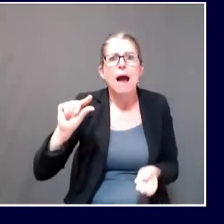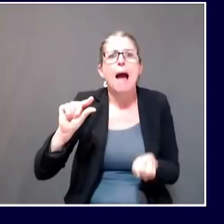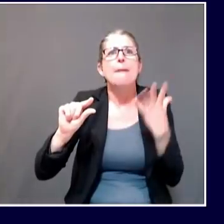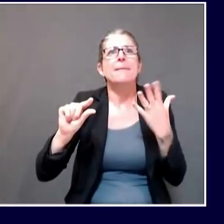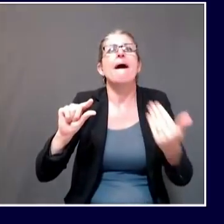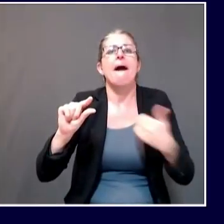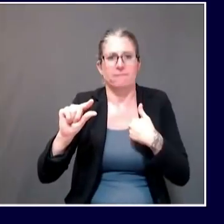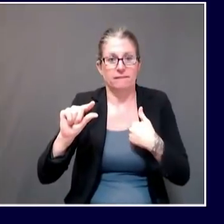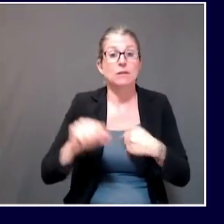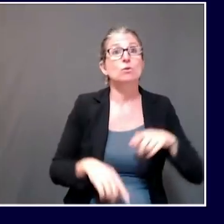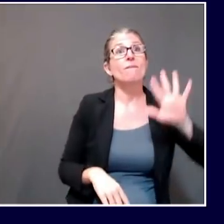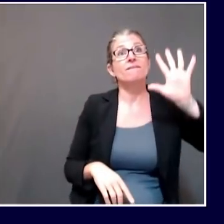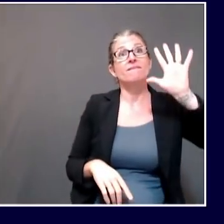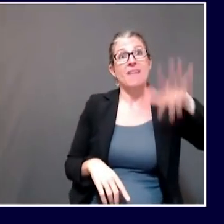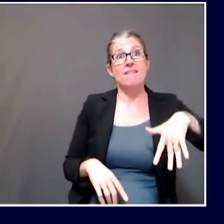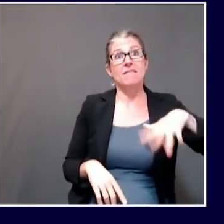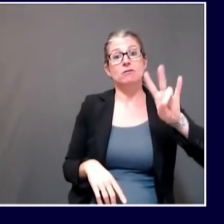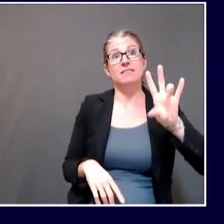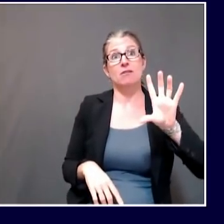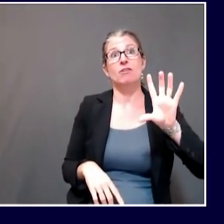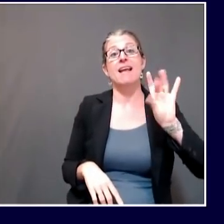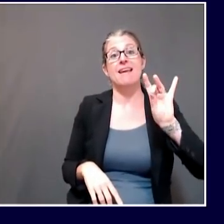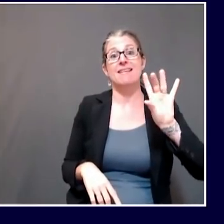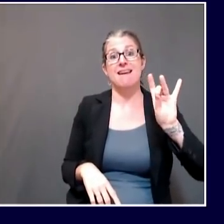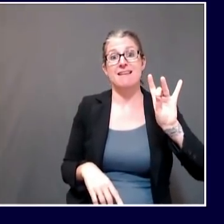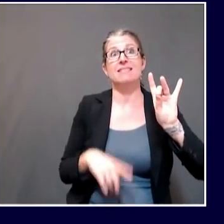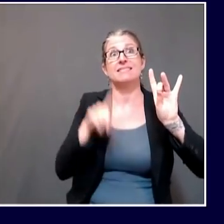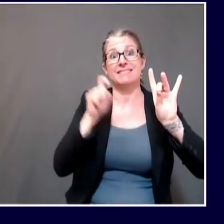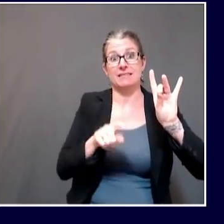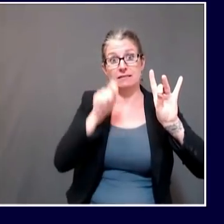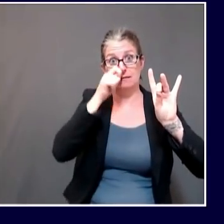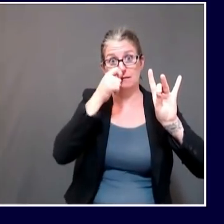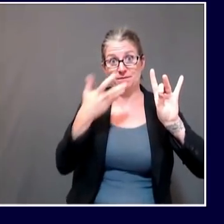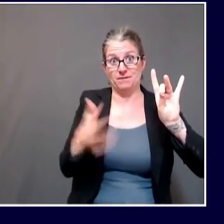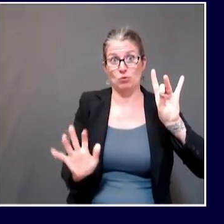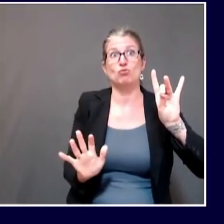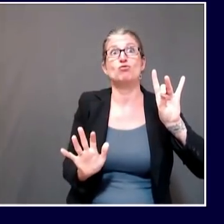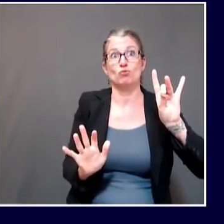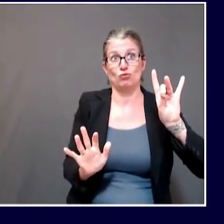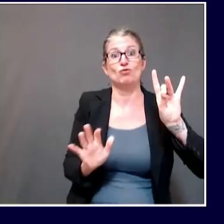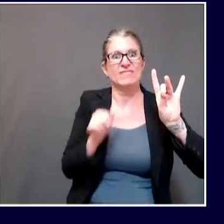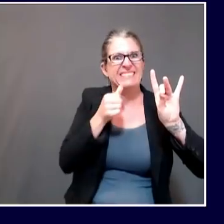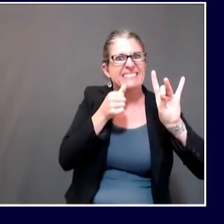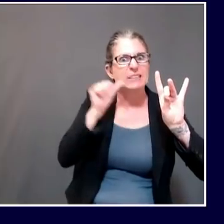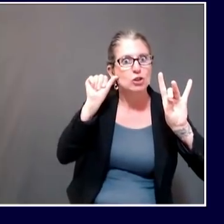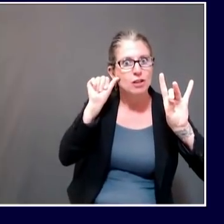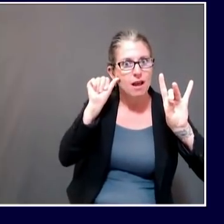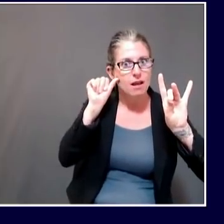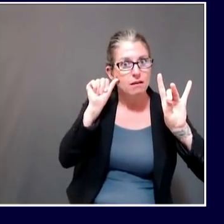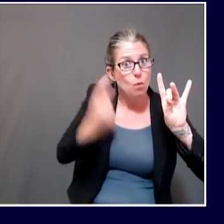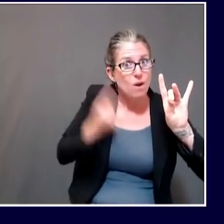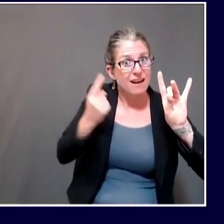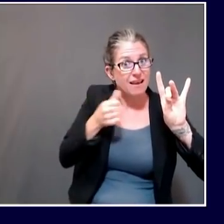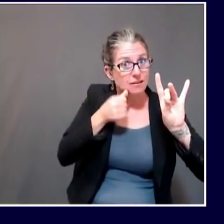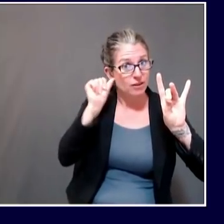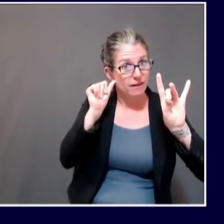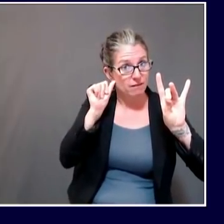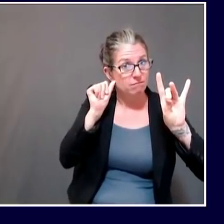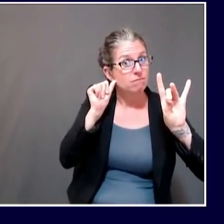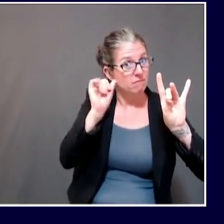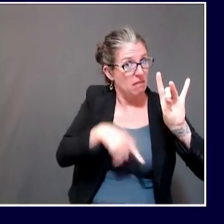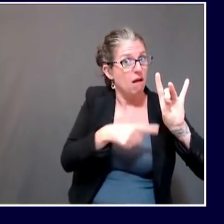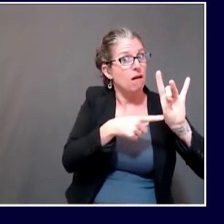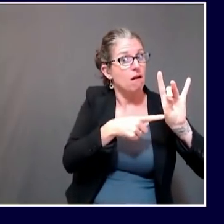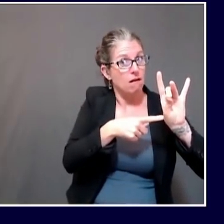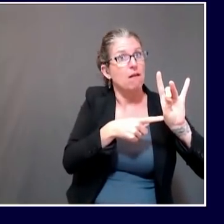PCR tests reported to Maine CDC yesterday, the one-day point positivity rate in